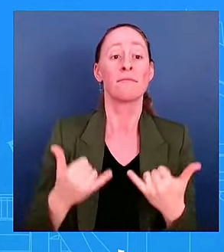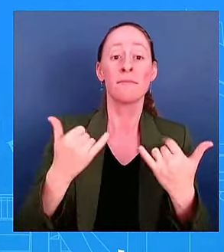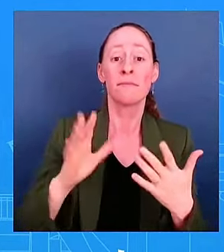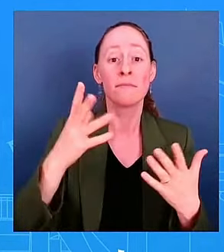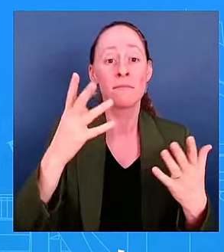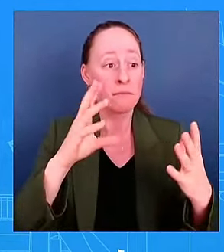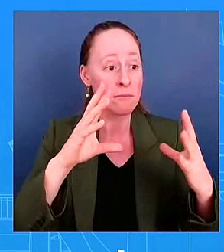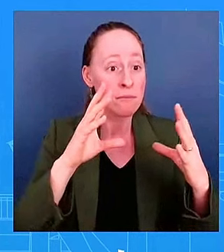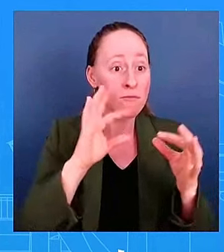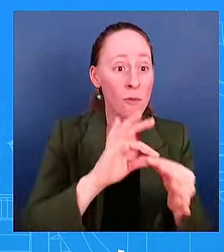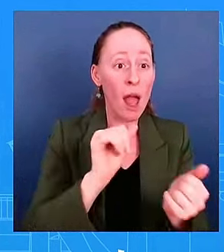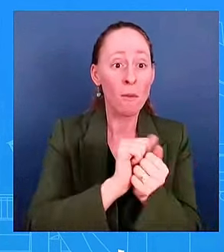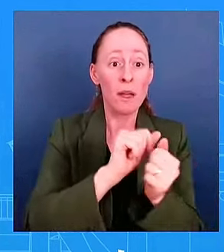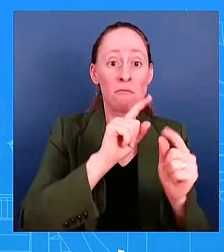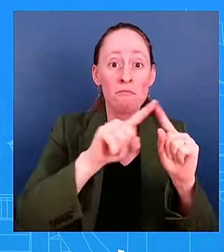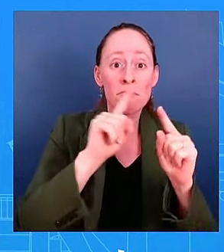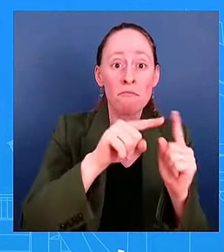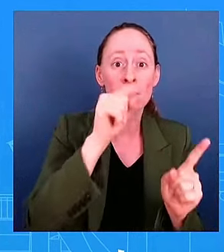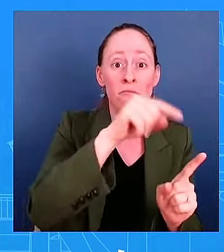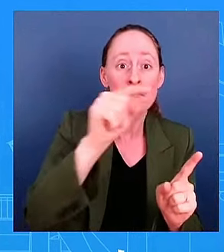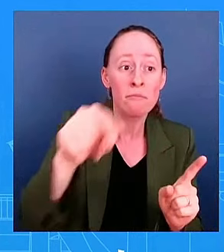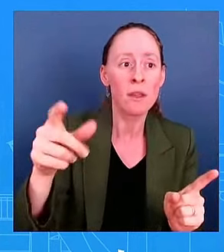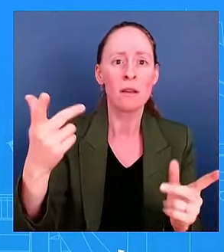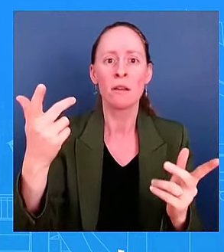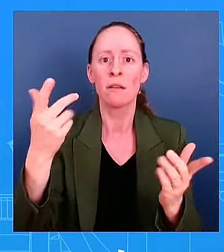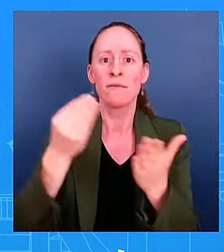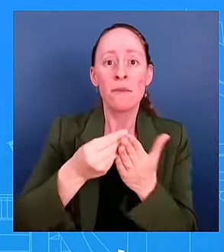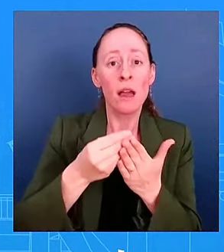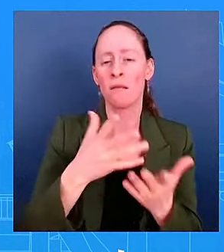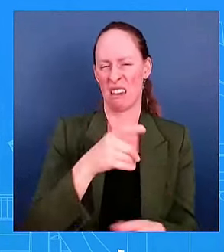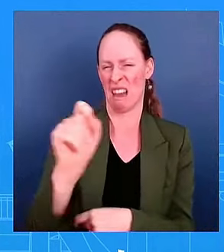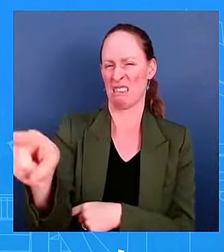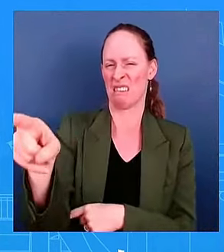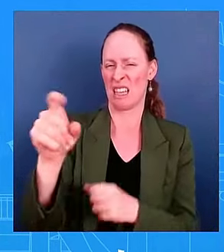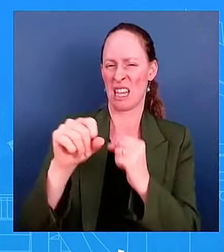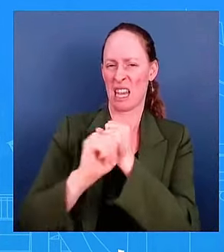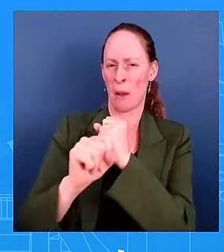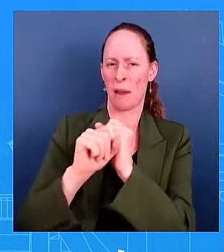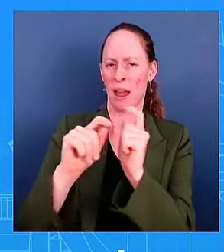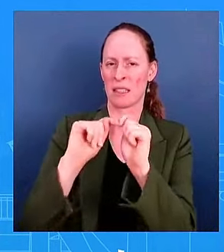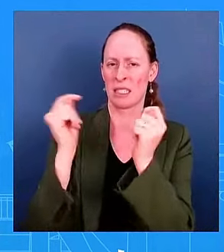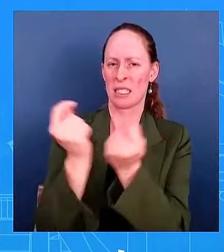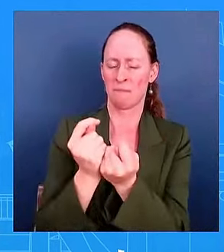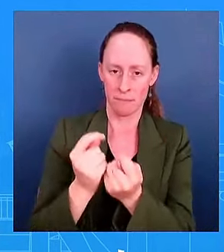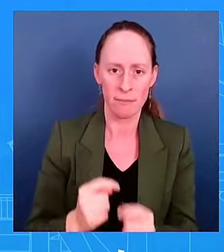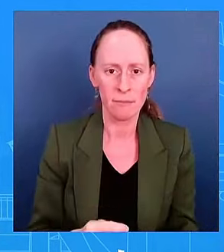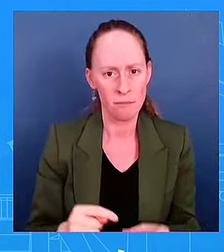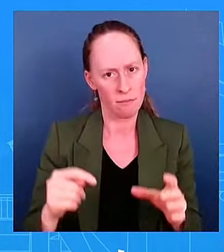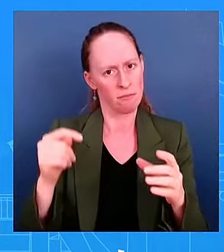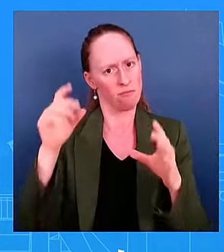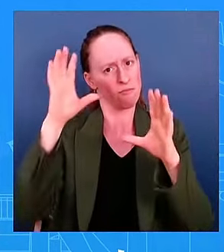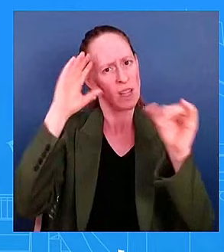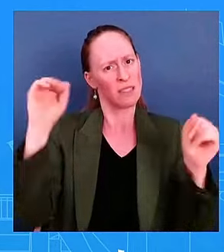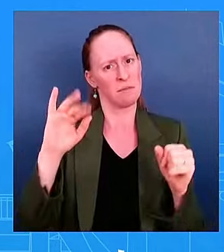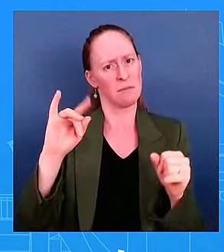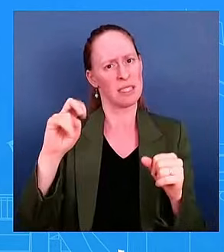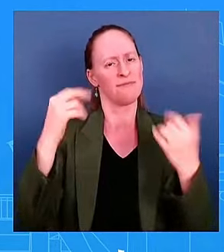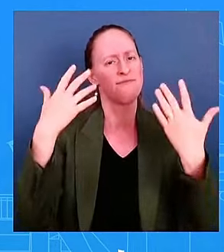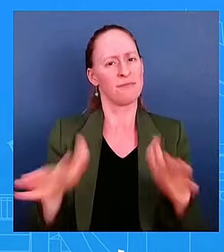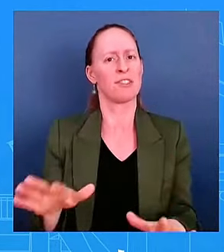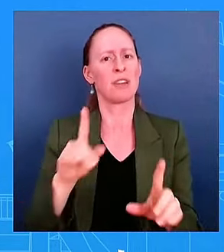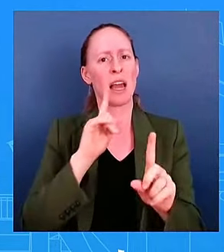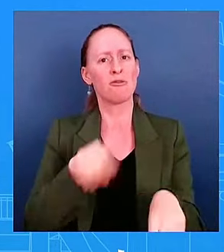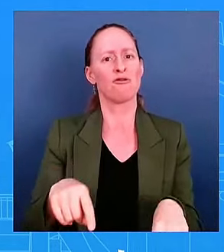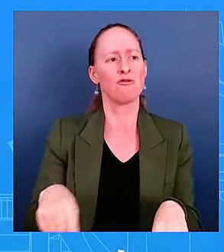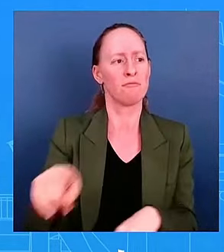supporters in North Carolina, talked about his debate performance. So, go ahead. Thank you, Crane. I just wanted to clarify one thing. I know